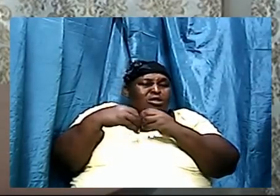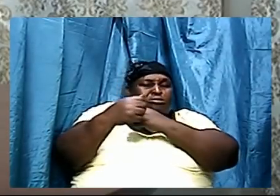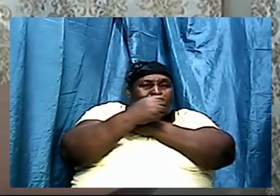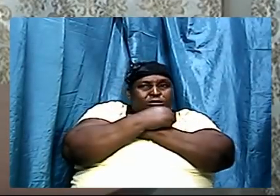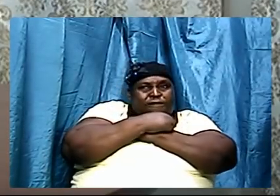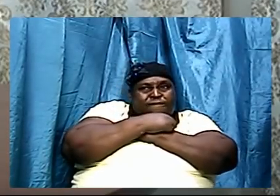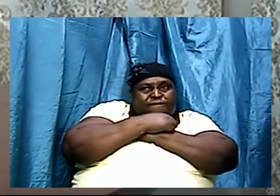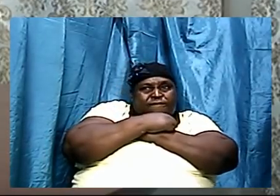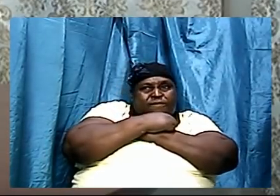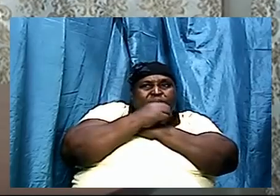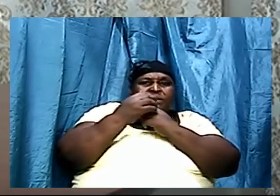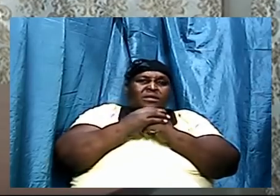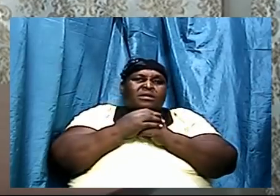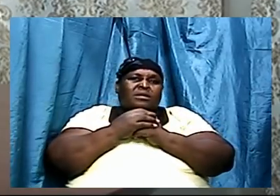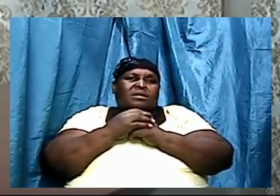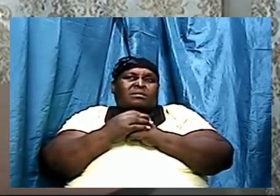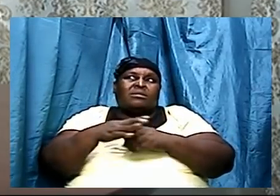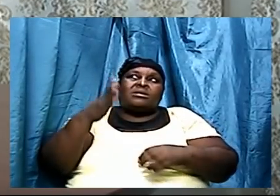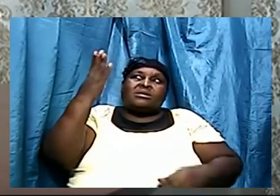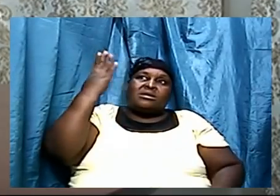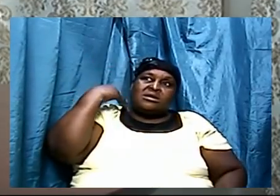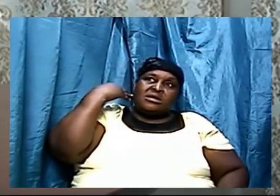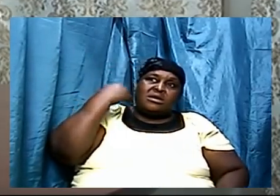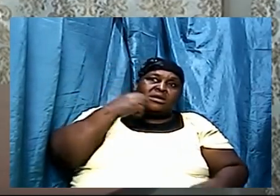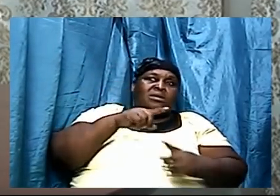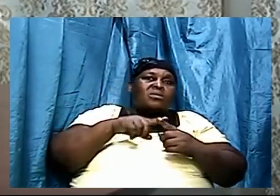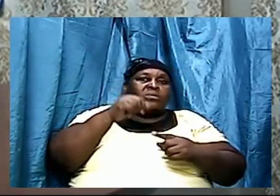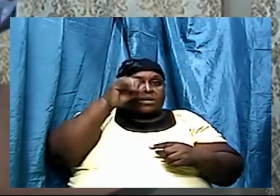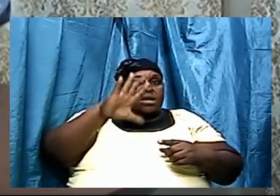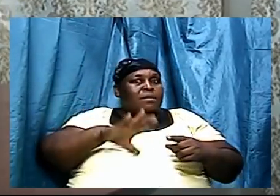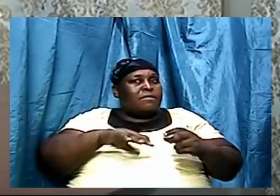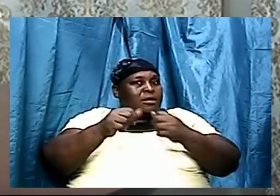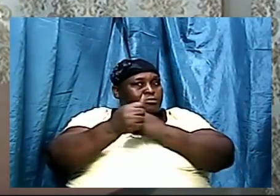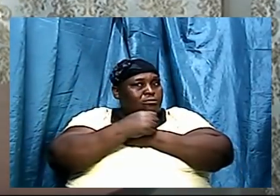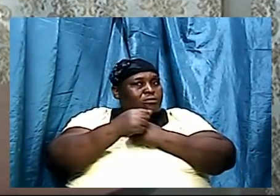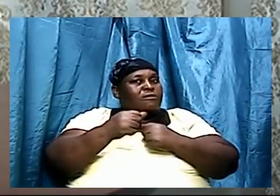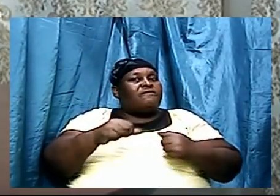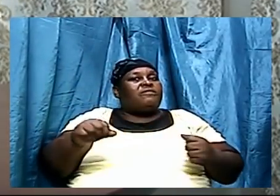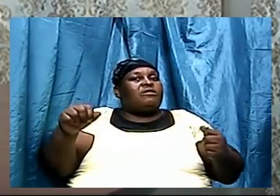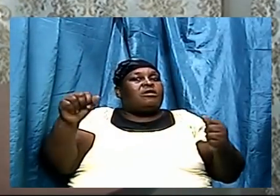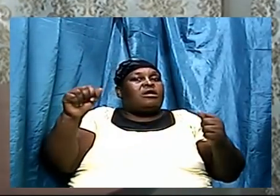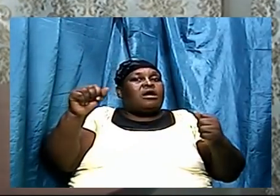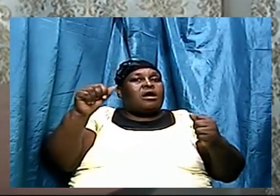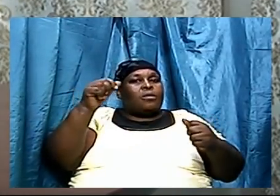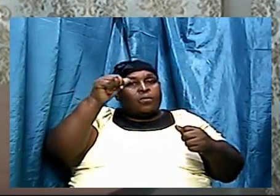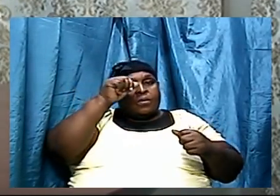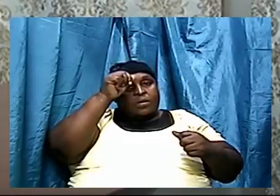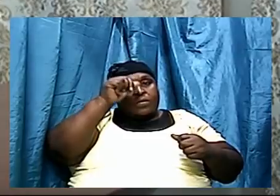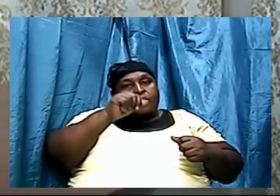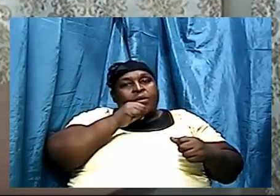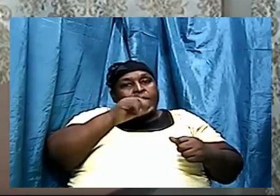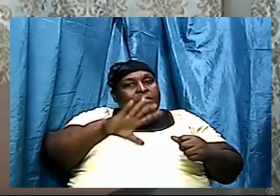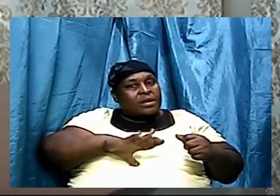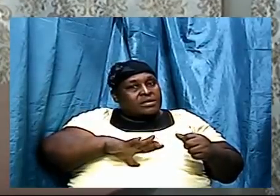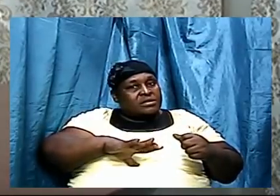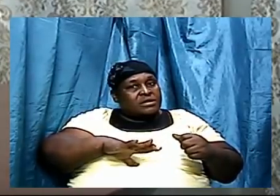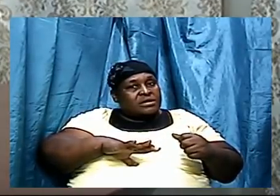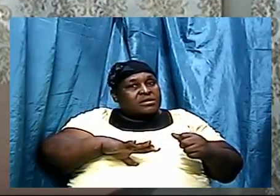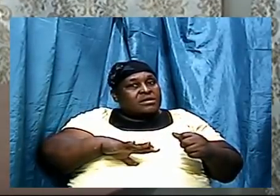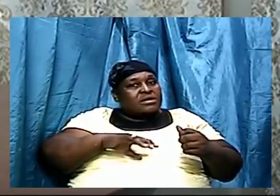back in the day when a man like a woman and love a woman he spend the time in own handwriting